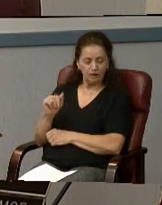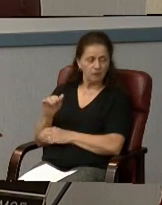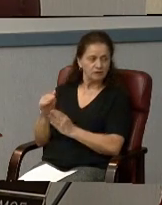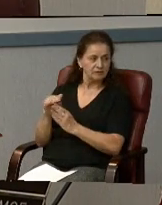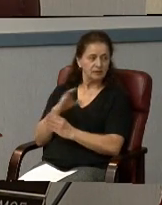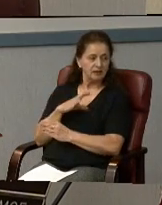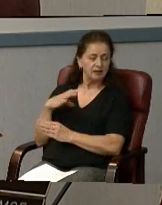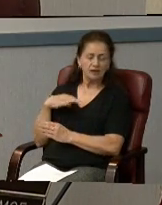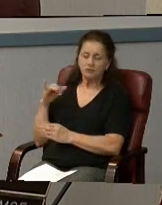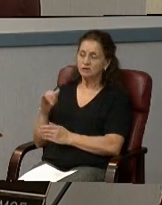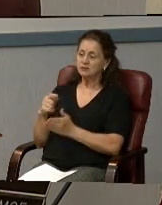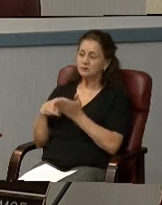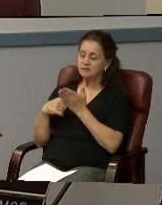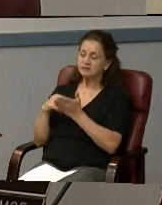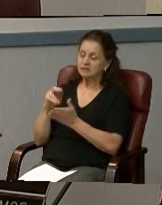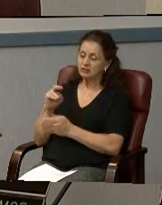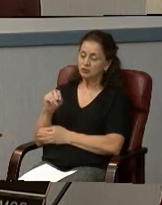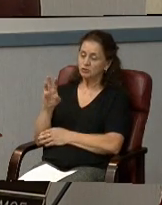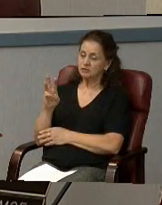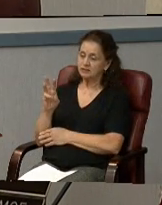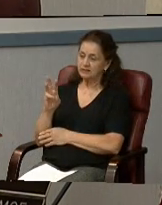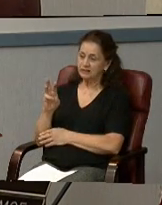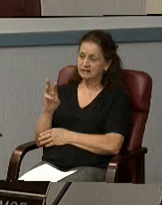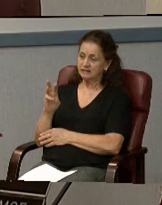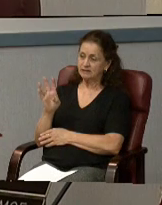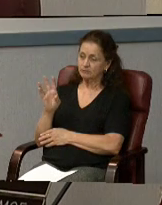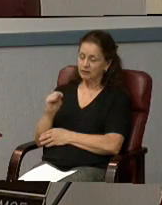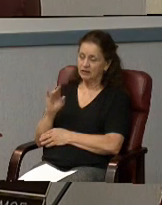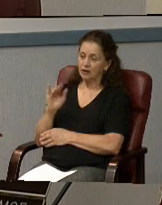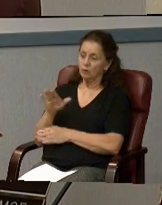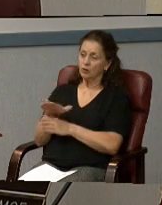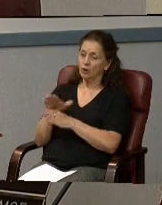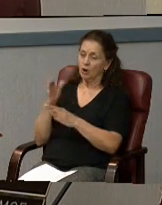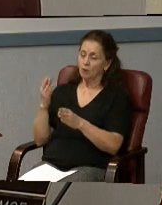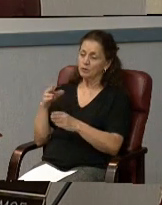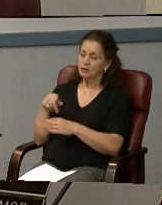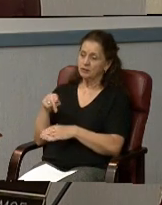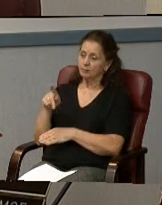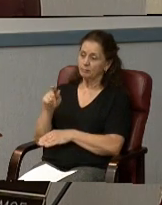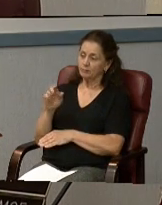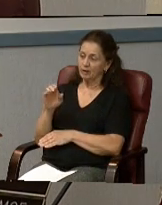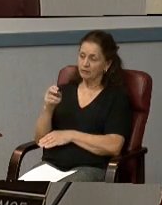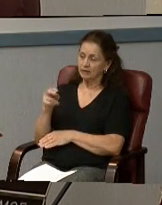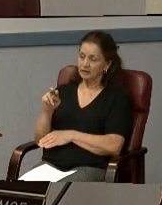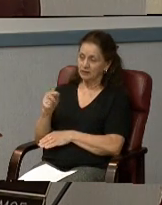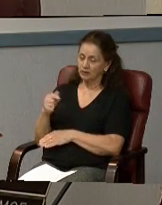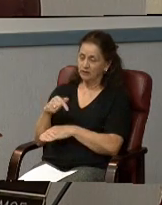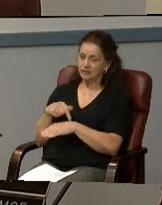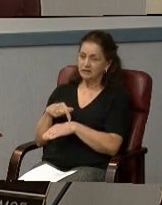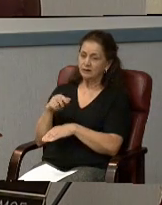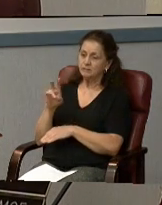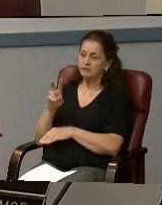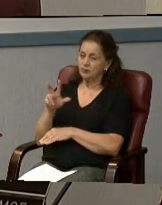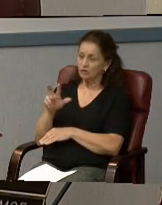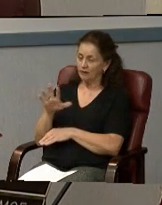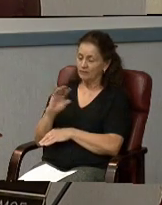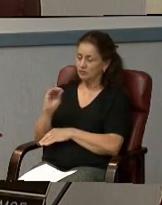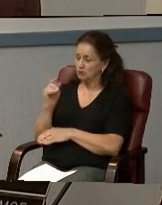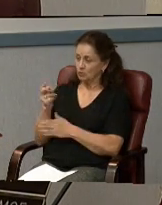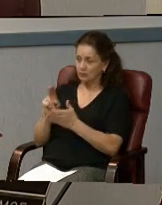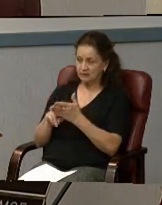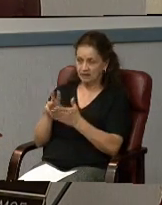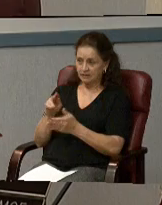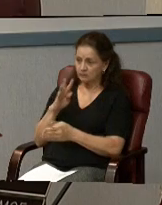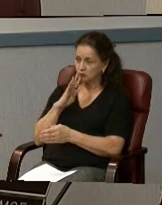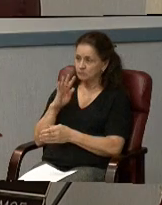6th work session. I'll open the public hearing at 7.35. I have no one signed up to speak. Is there anyone wishing